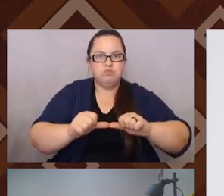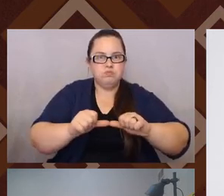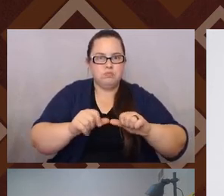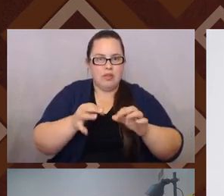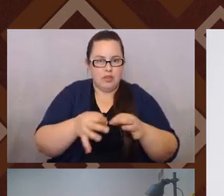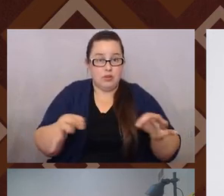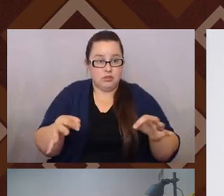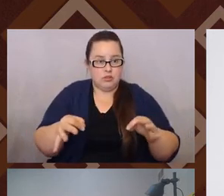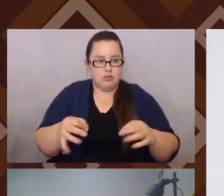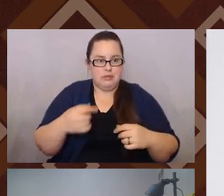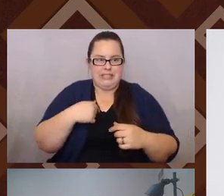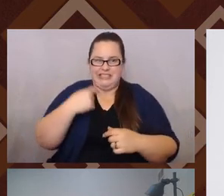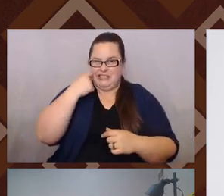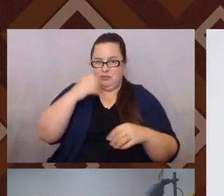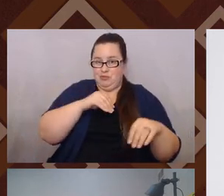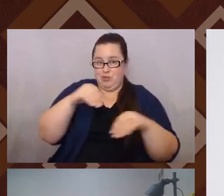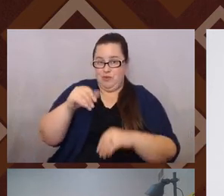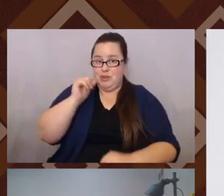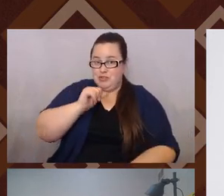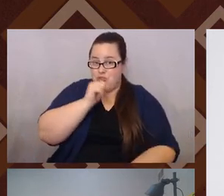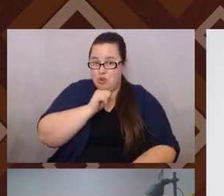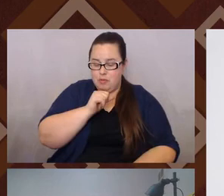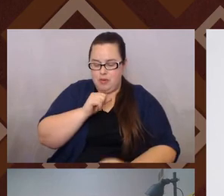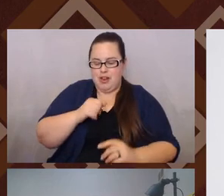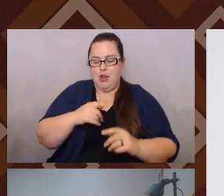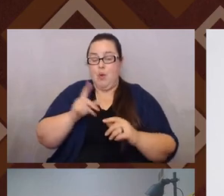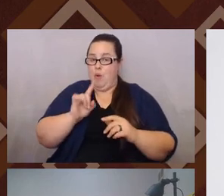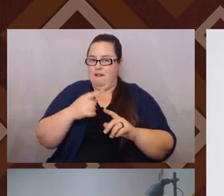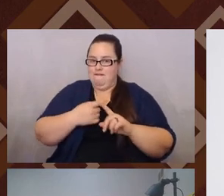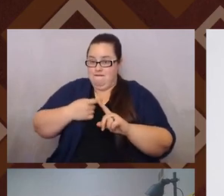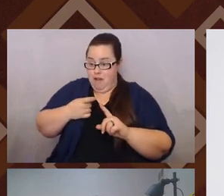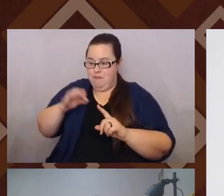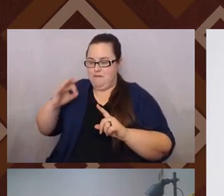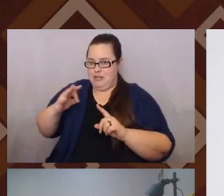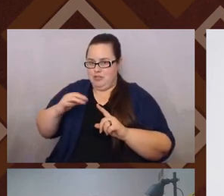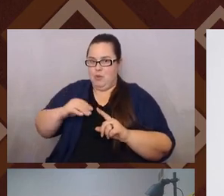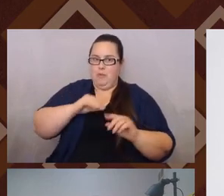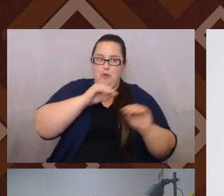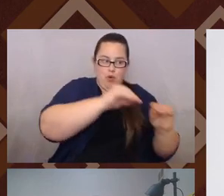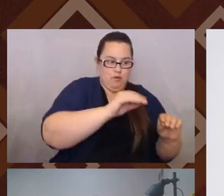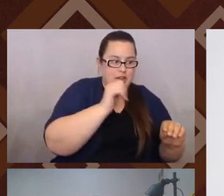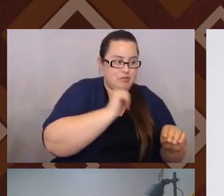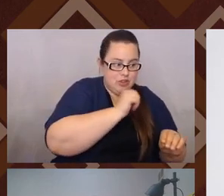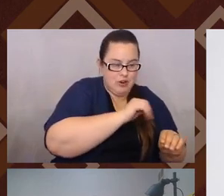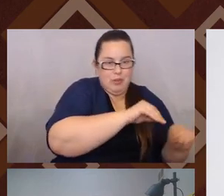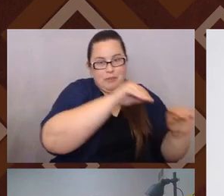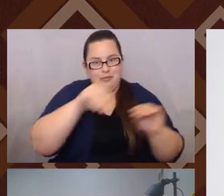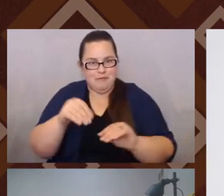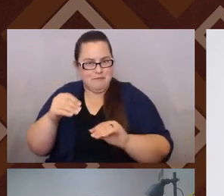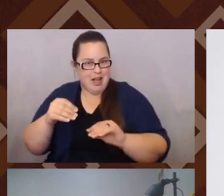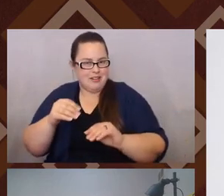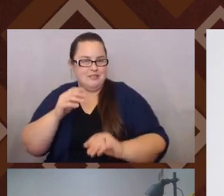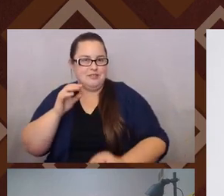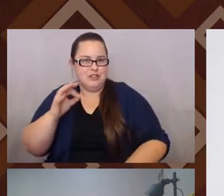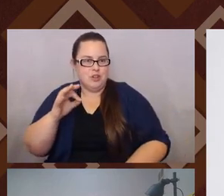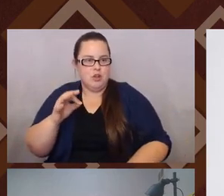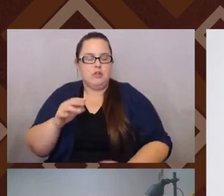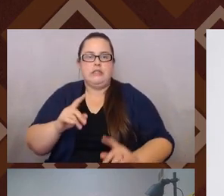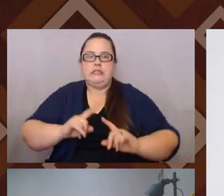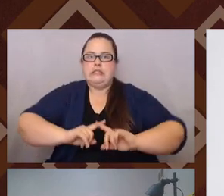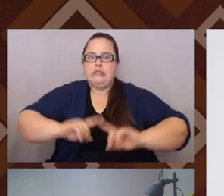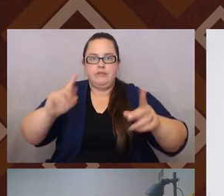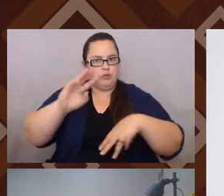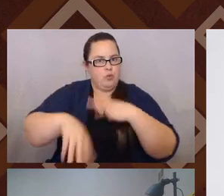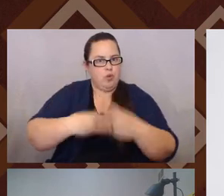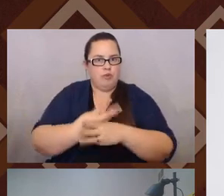moved from Arizona and, but is originally from Fresno, very different worlds, very different politics and policies around bilingual education.